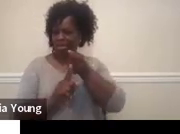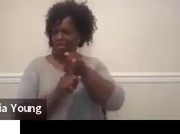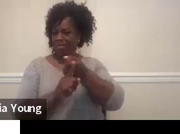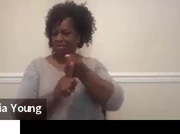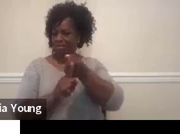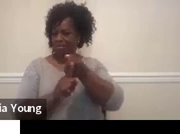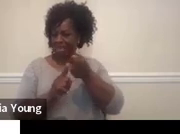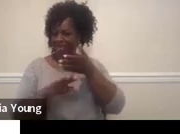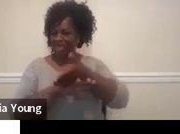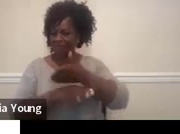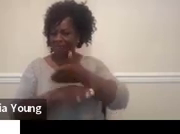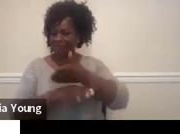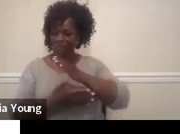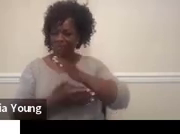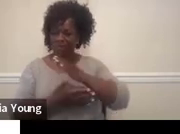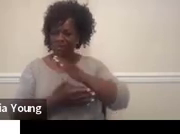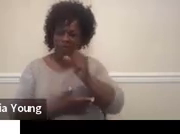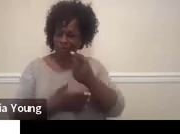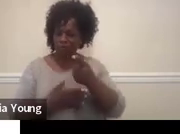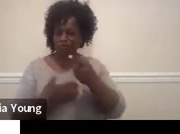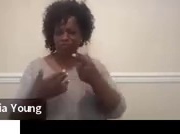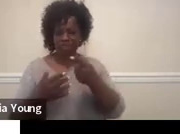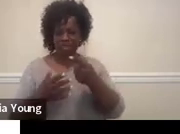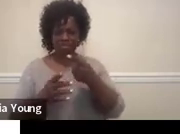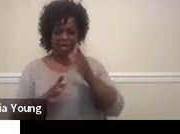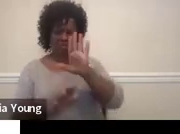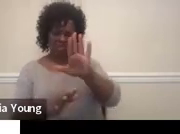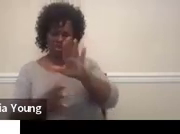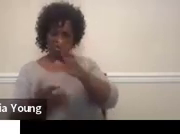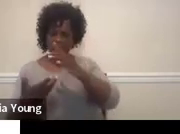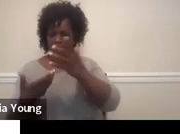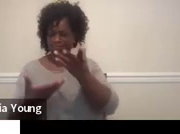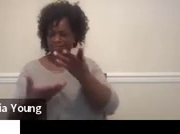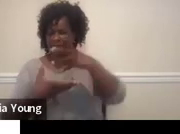-secondary learning. So it's really about that student engagement piece.